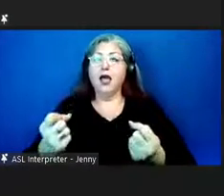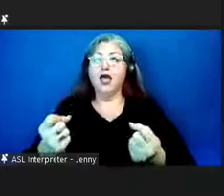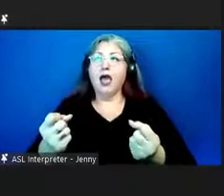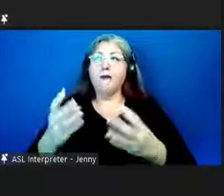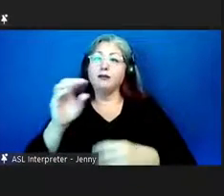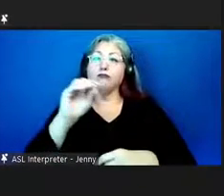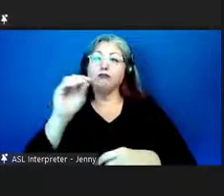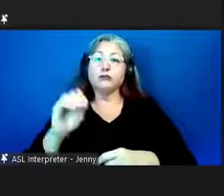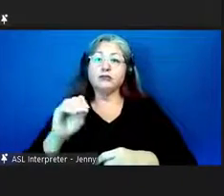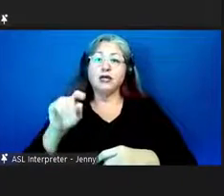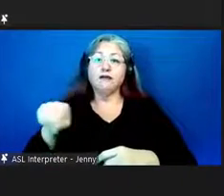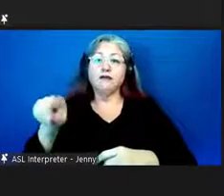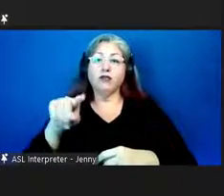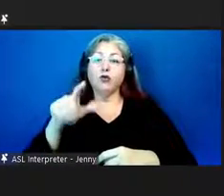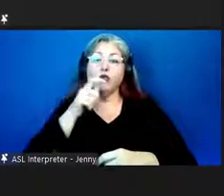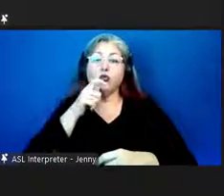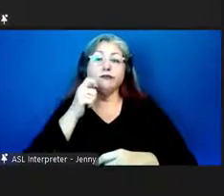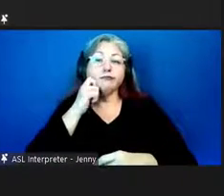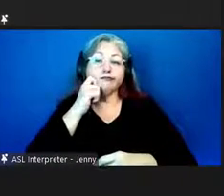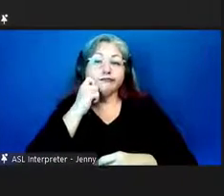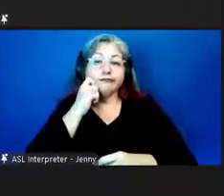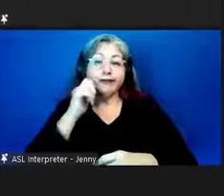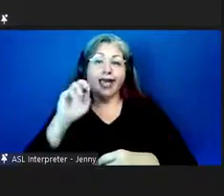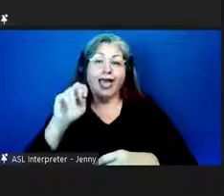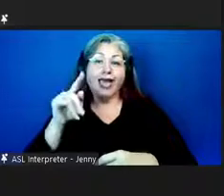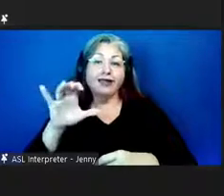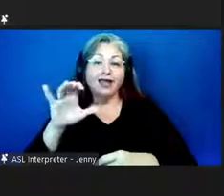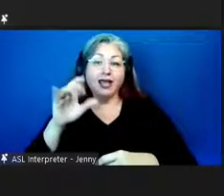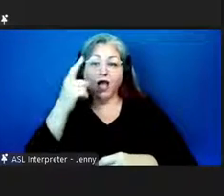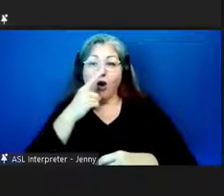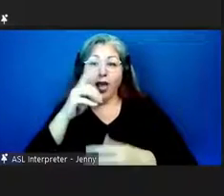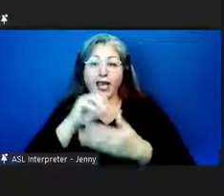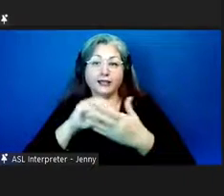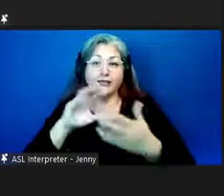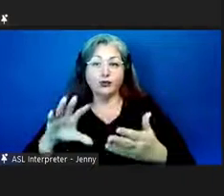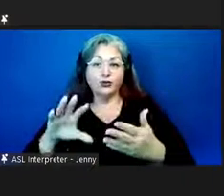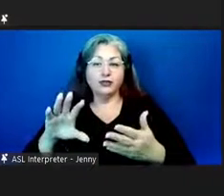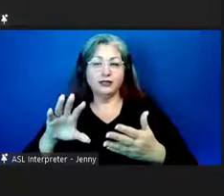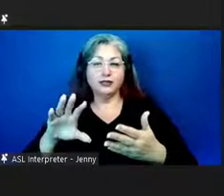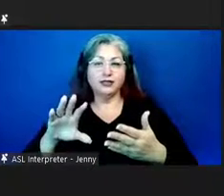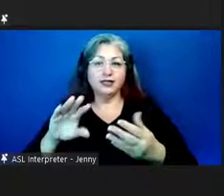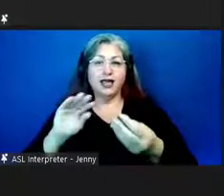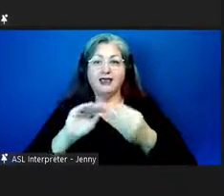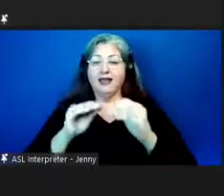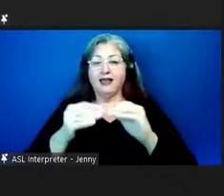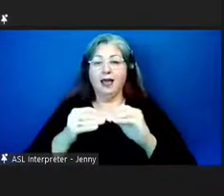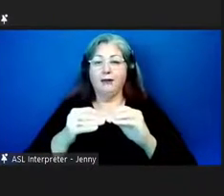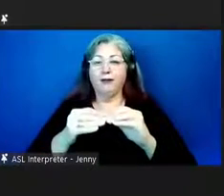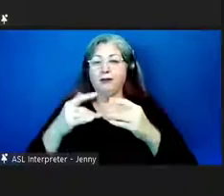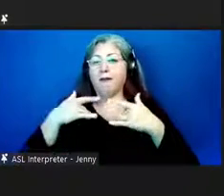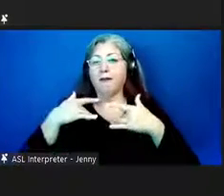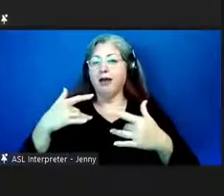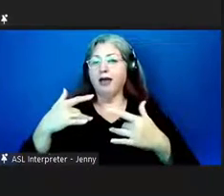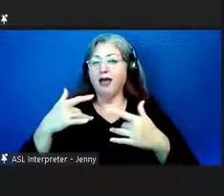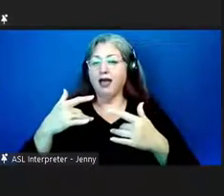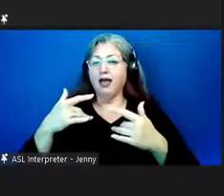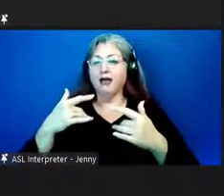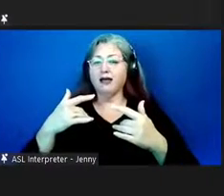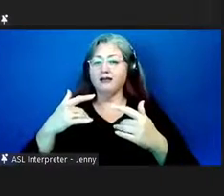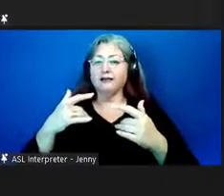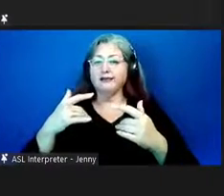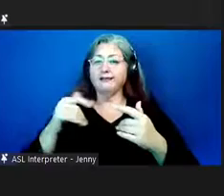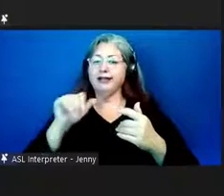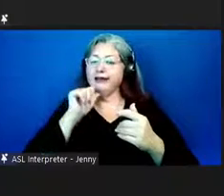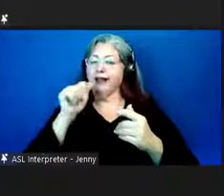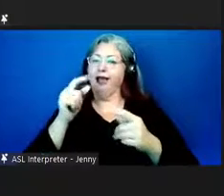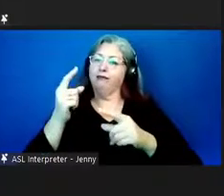the university has never reached the the uh ratio that